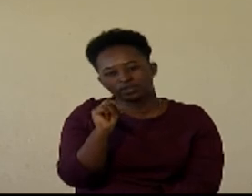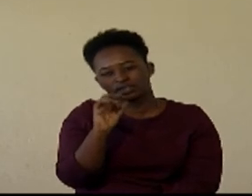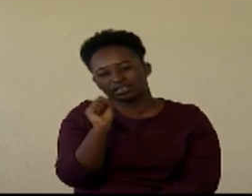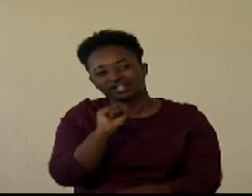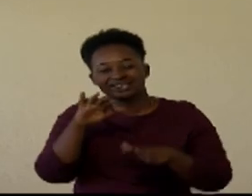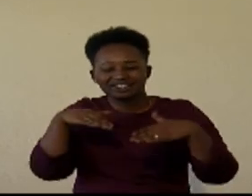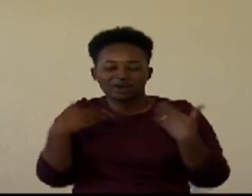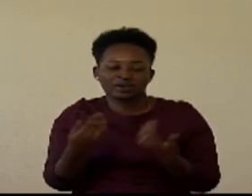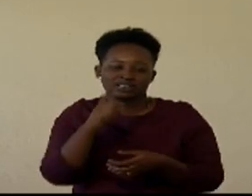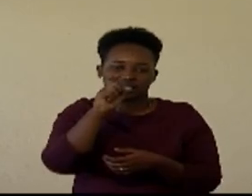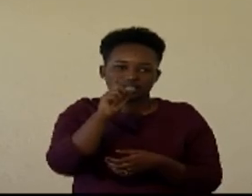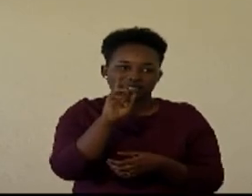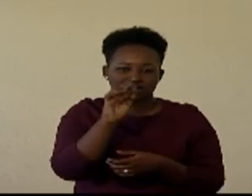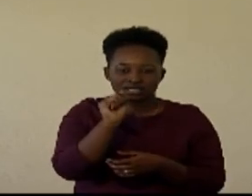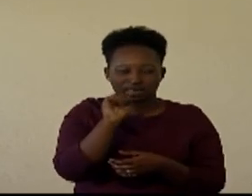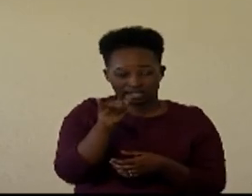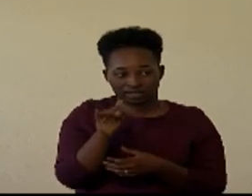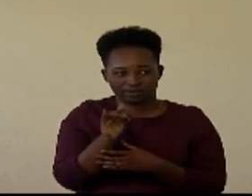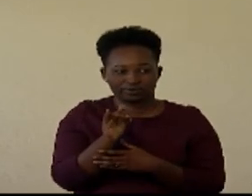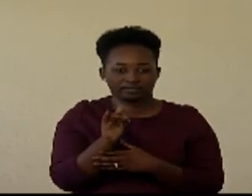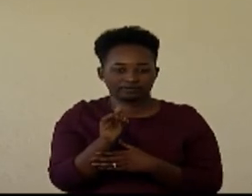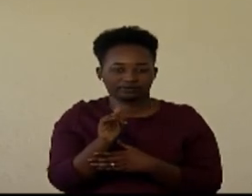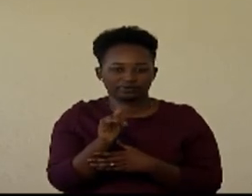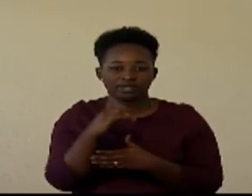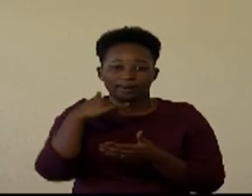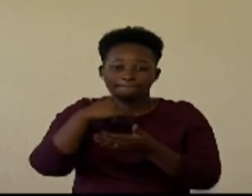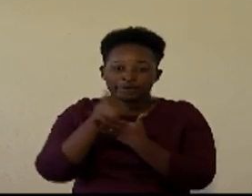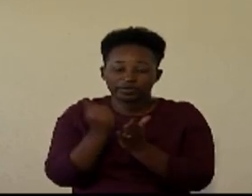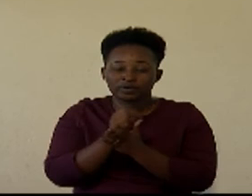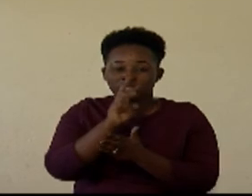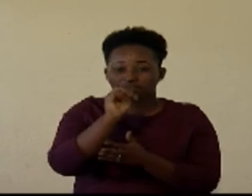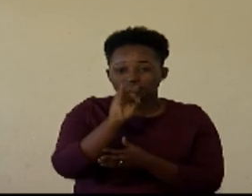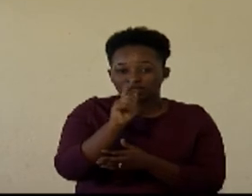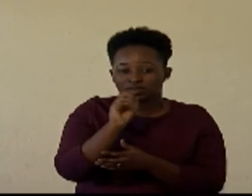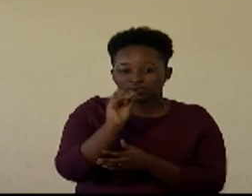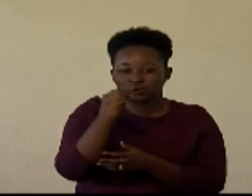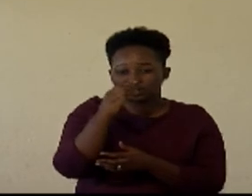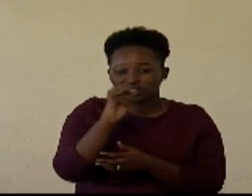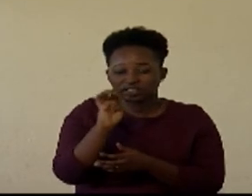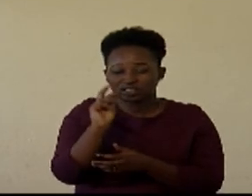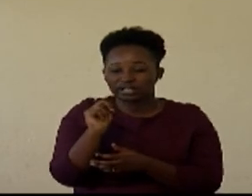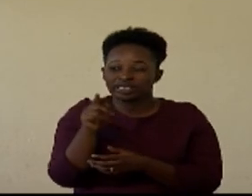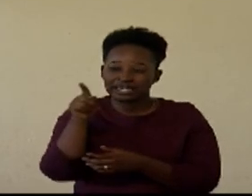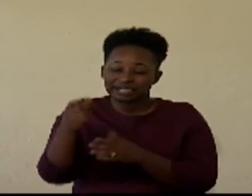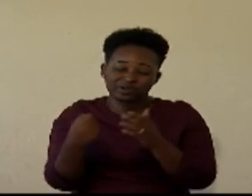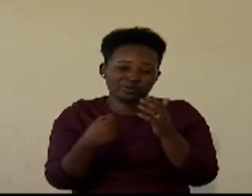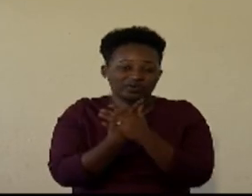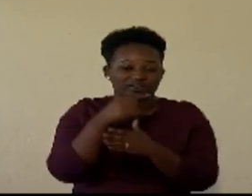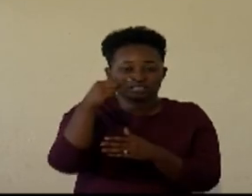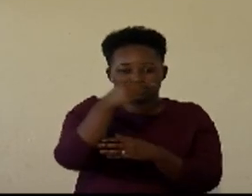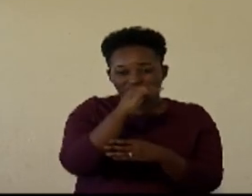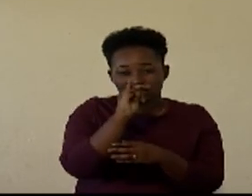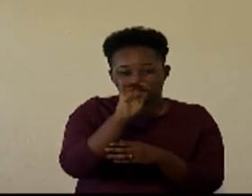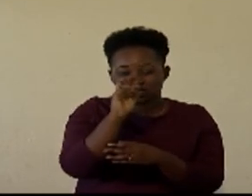strong waves of light because the mutagens are agents that cause genes to change resulting into